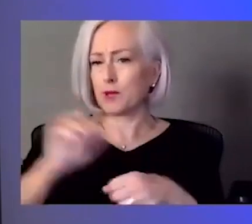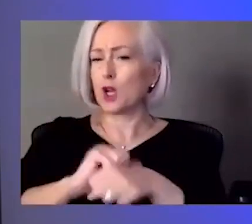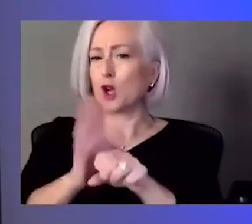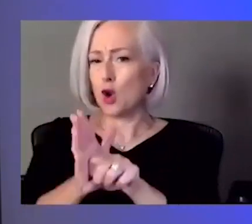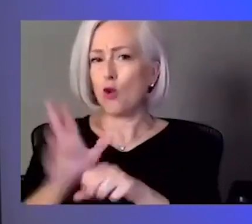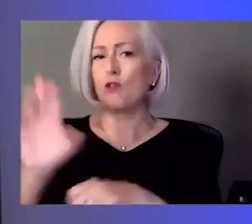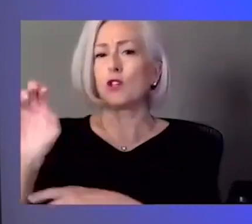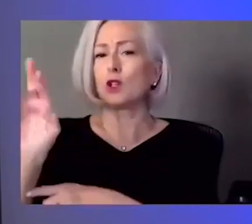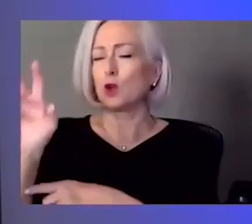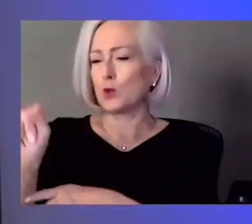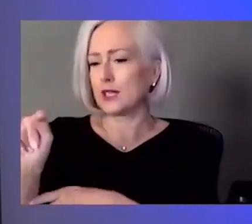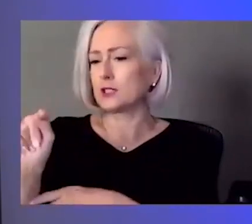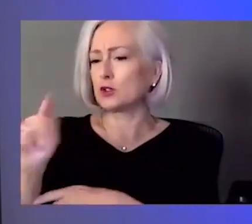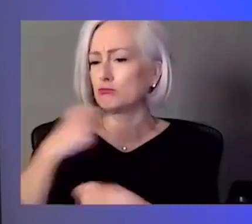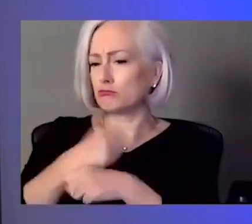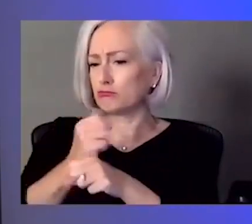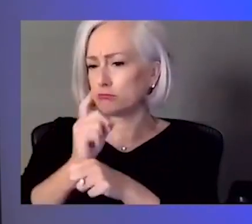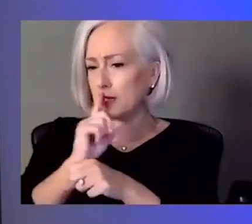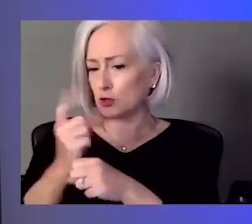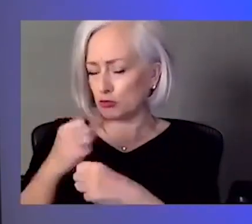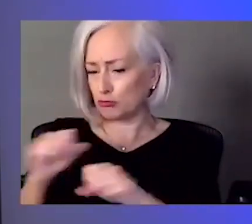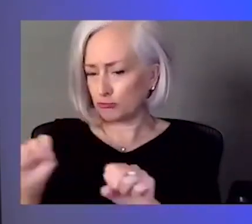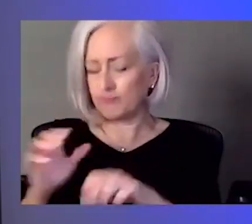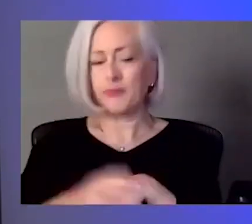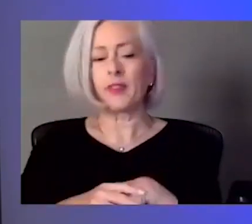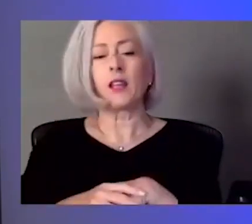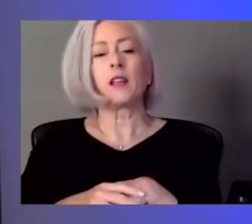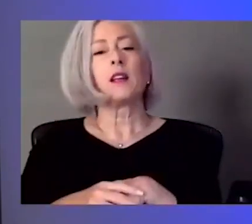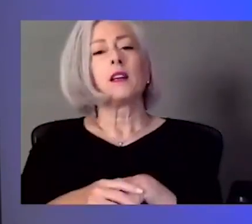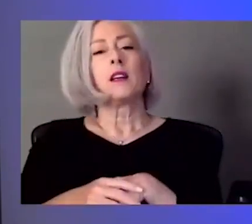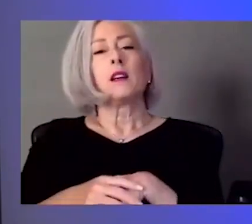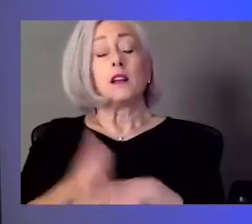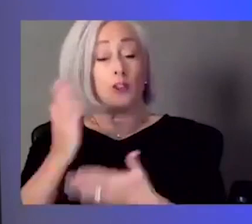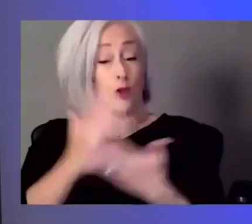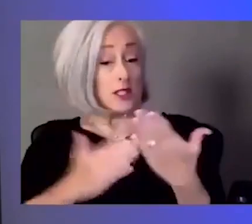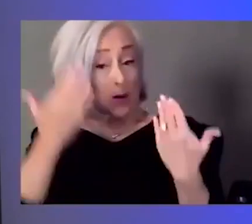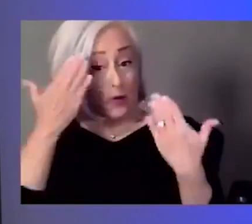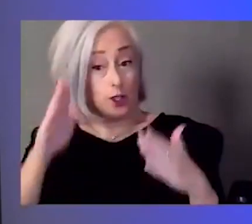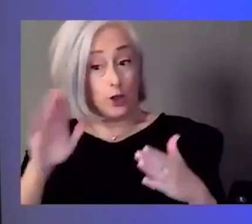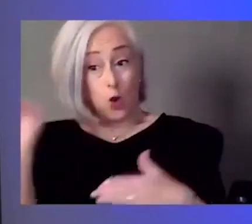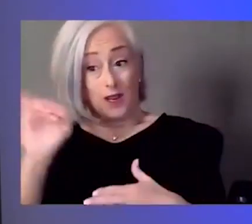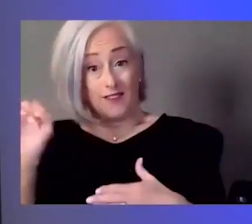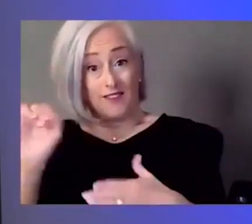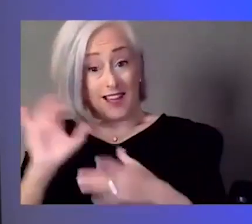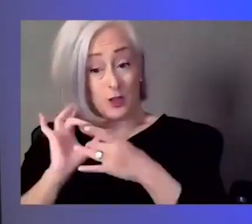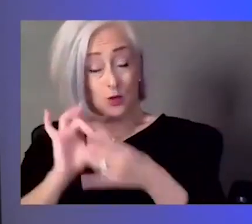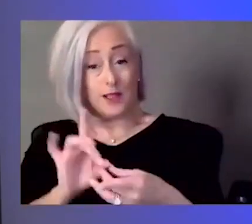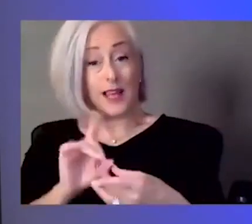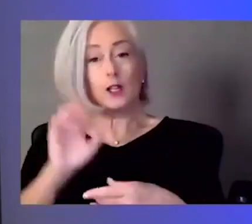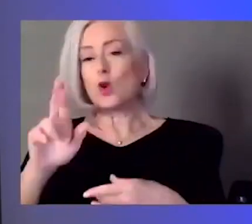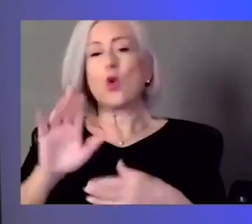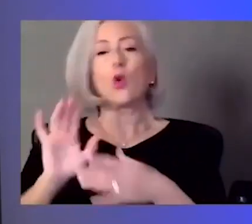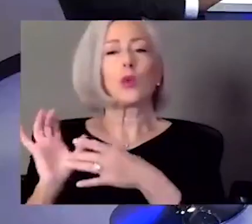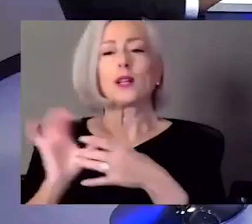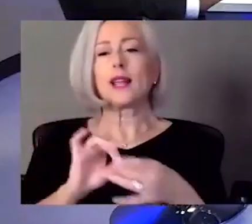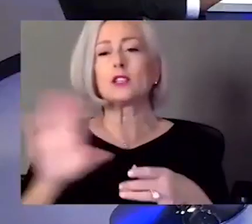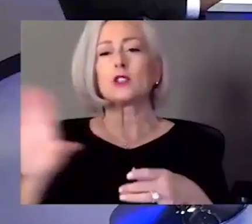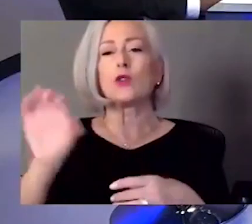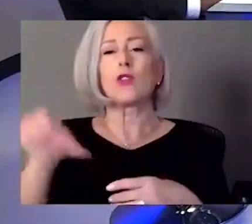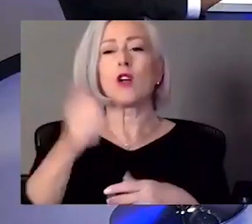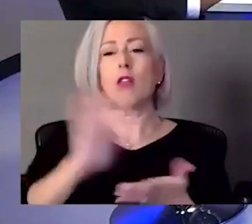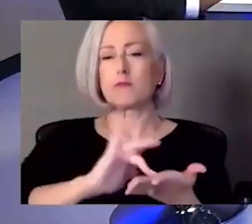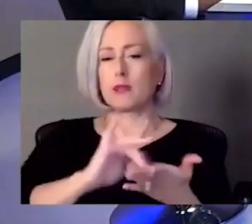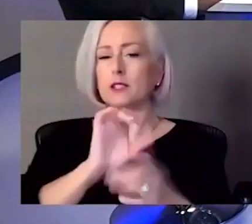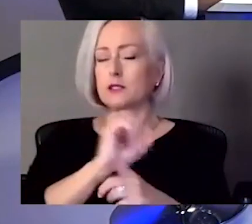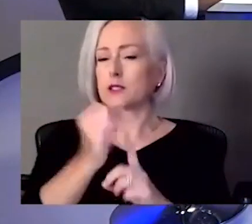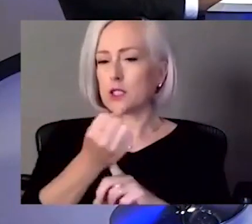question. And for some of them, I think it may be, we don't know if it's infection related or we don't know if it's related to their underlying medical illnesses. Yeah. And one of the